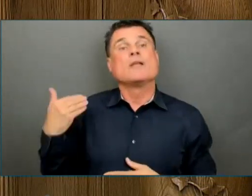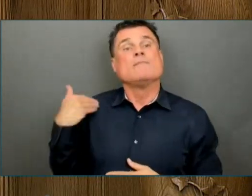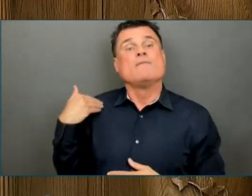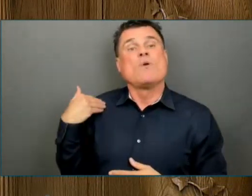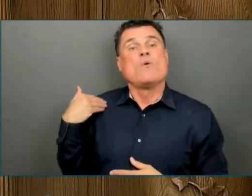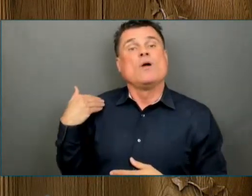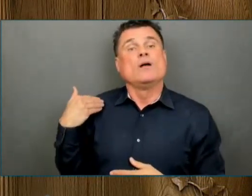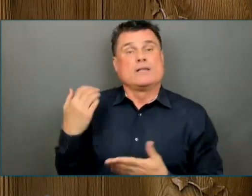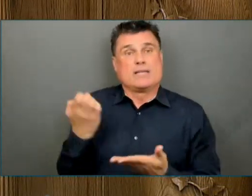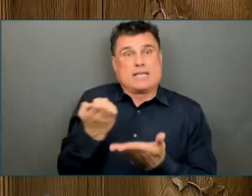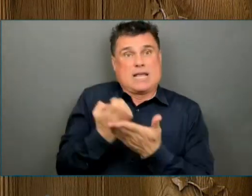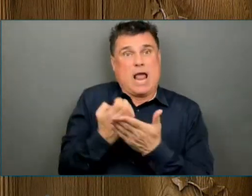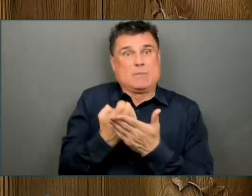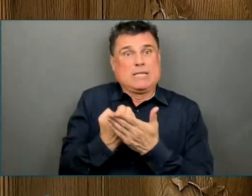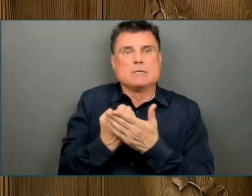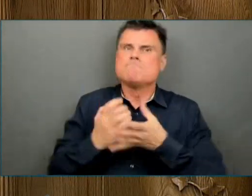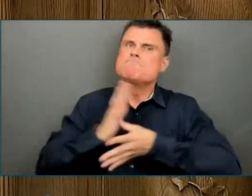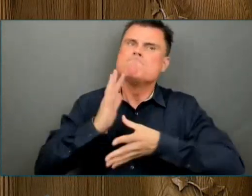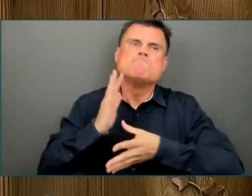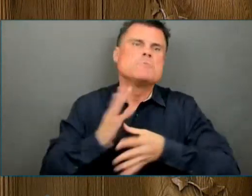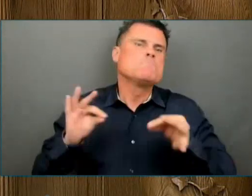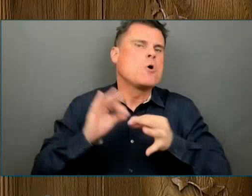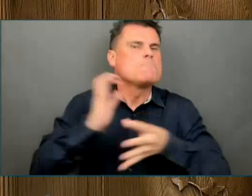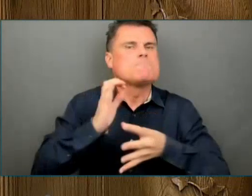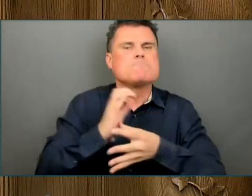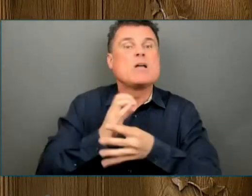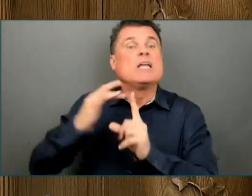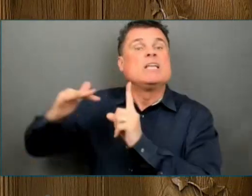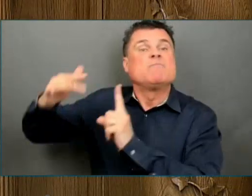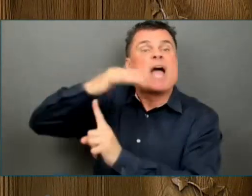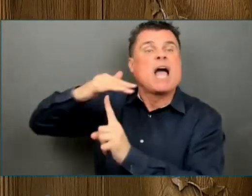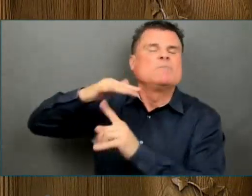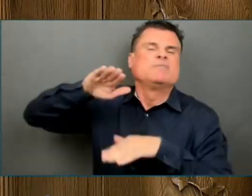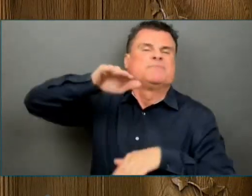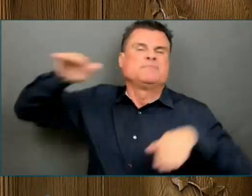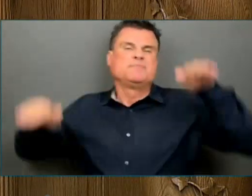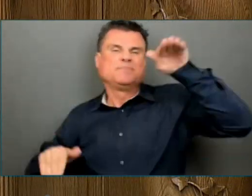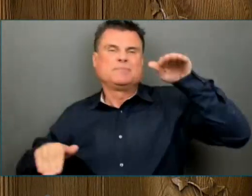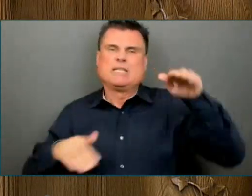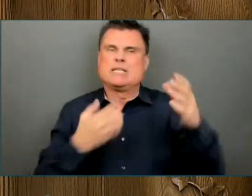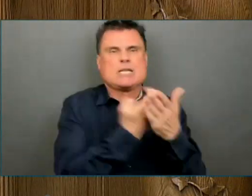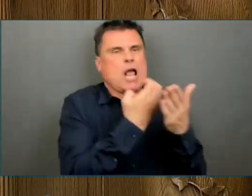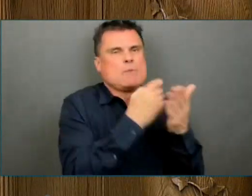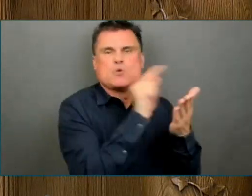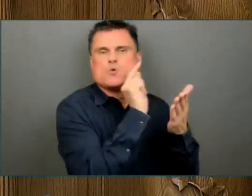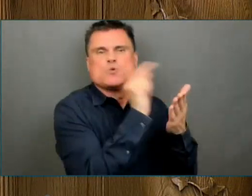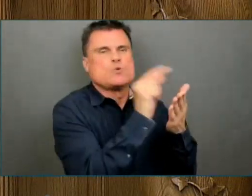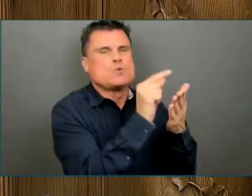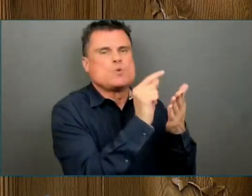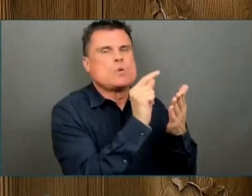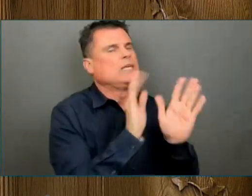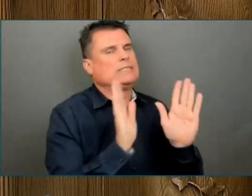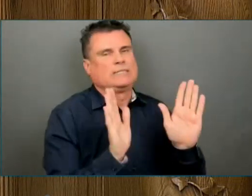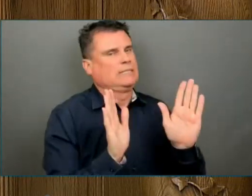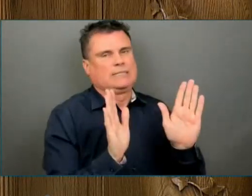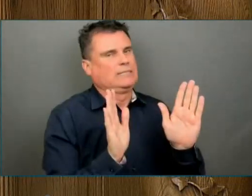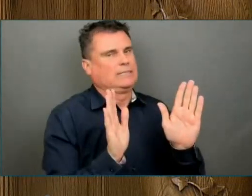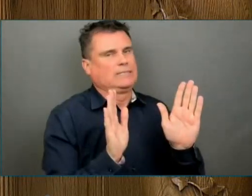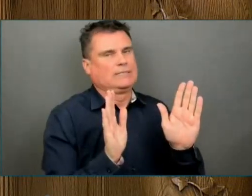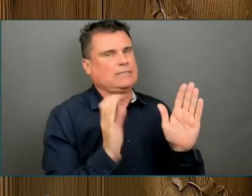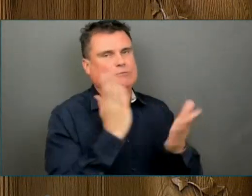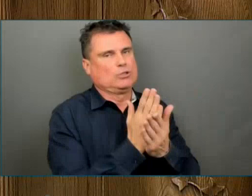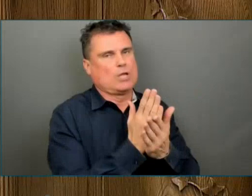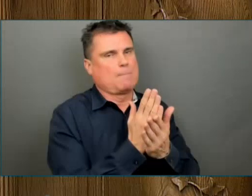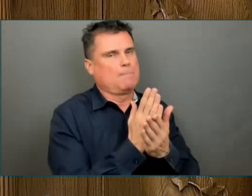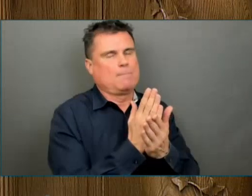no longer rely on simple resource extraction to generate wealth with no regard to long-term consequences. Your government is